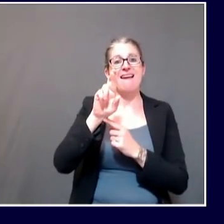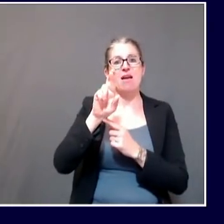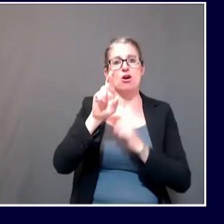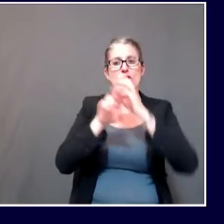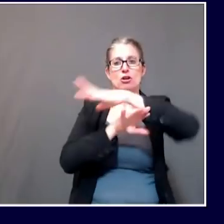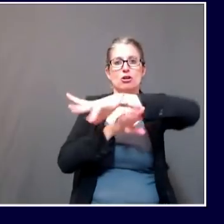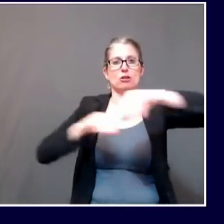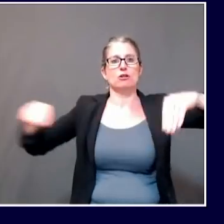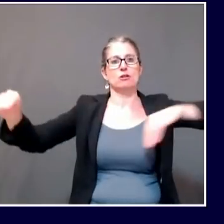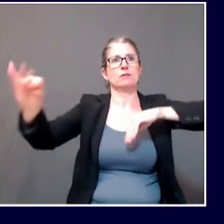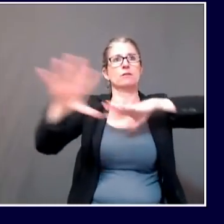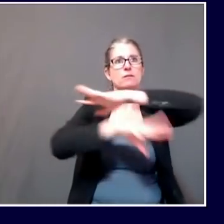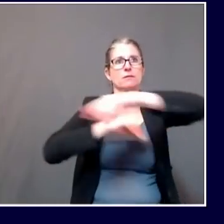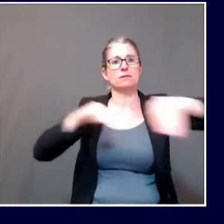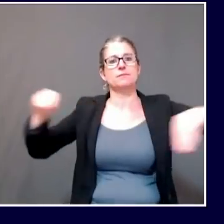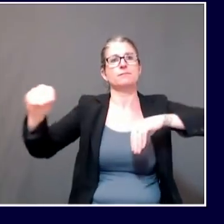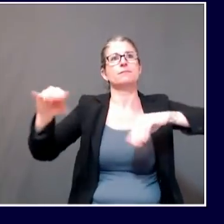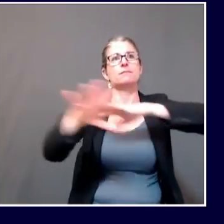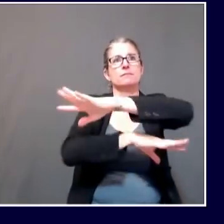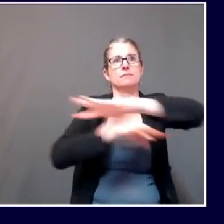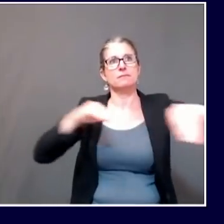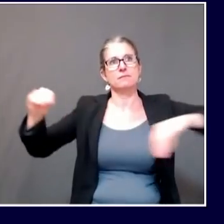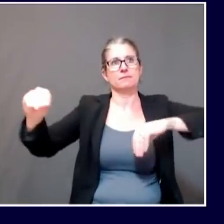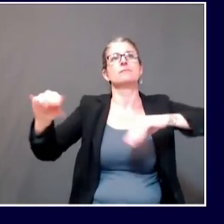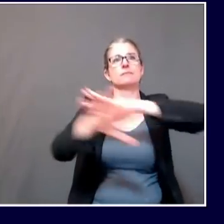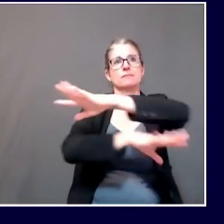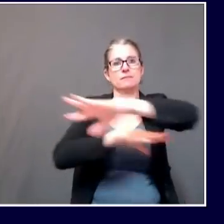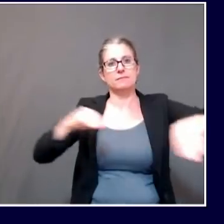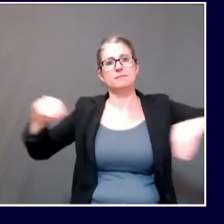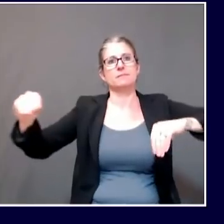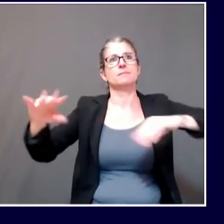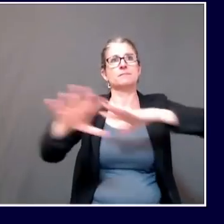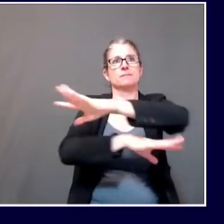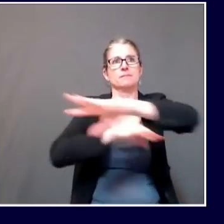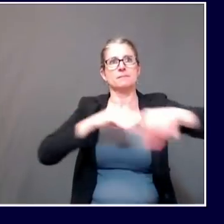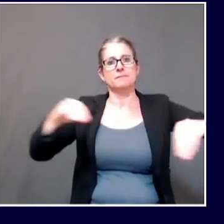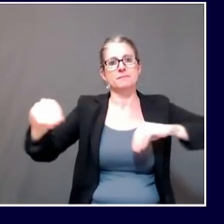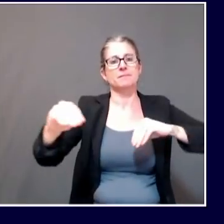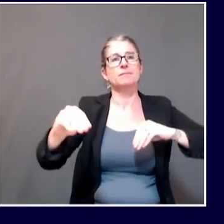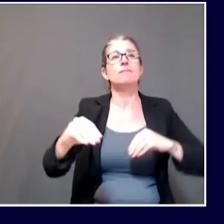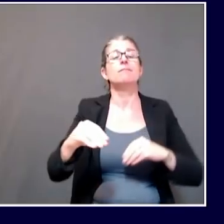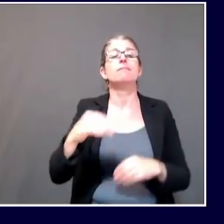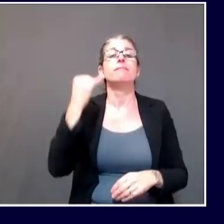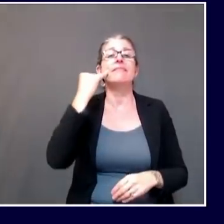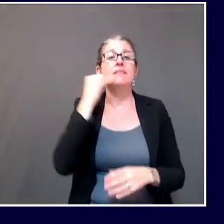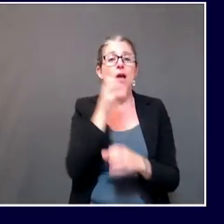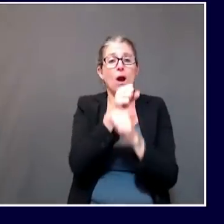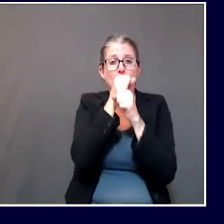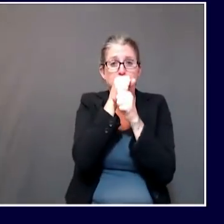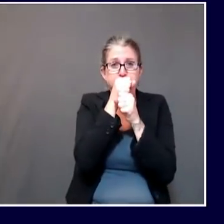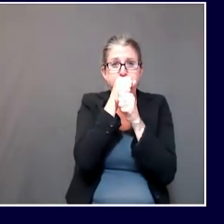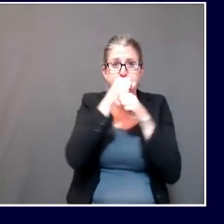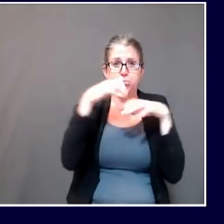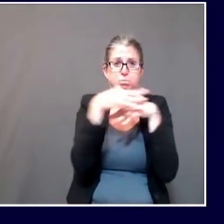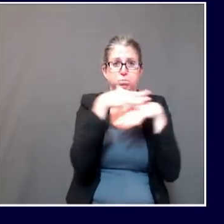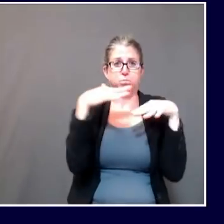so much air circulation. And again, that can be accomplished by something as simple as opening a window. Thank you.